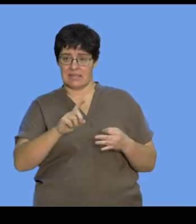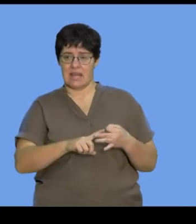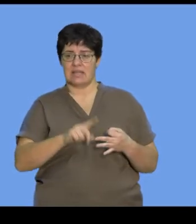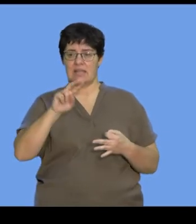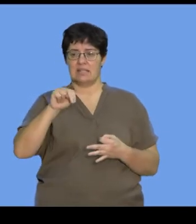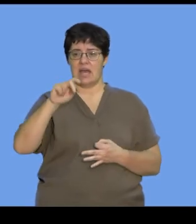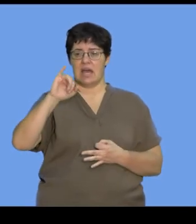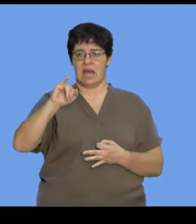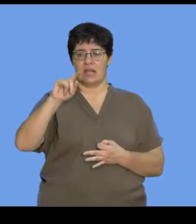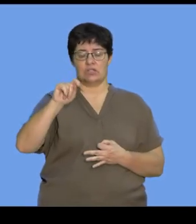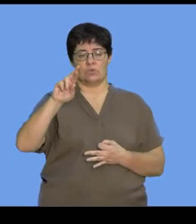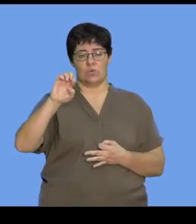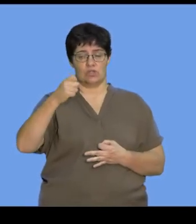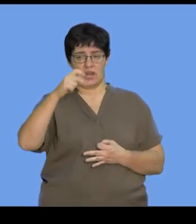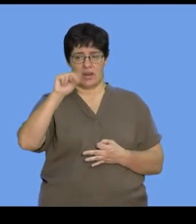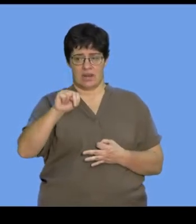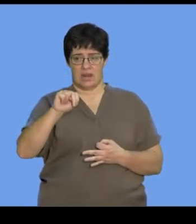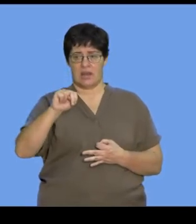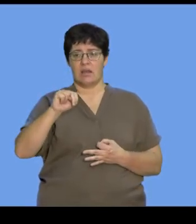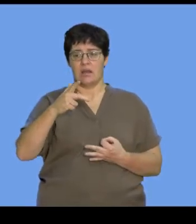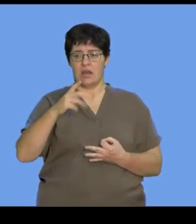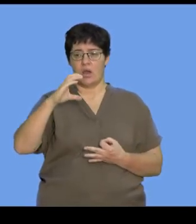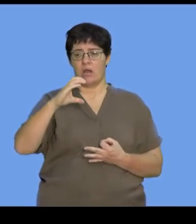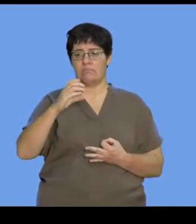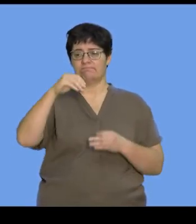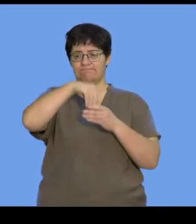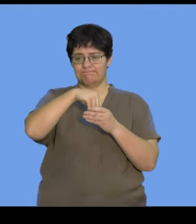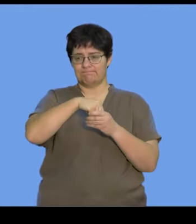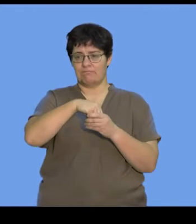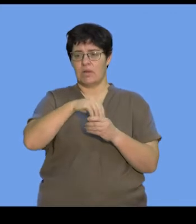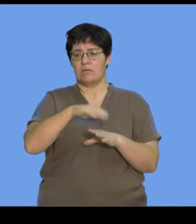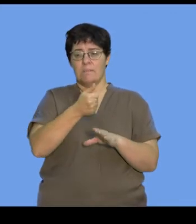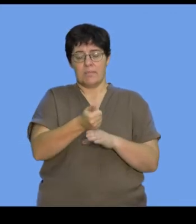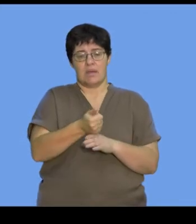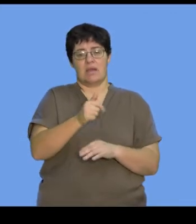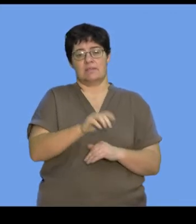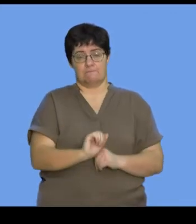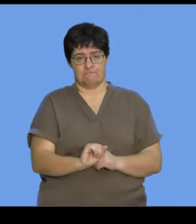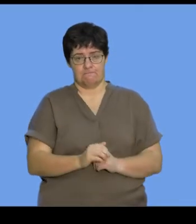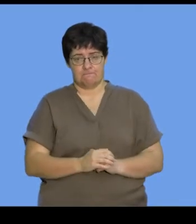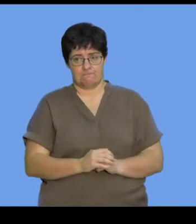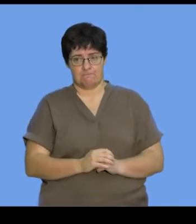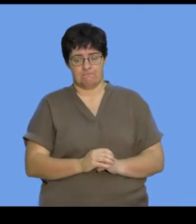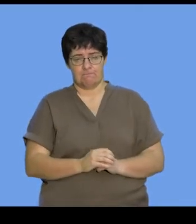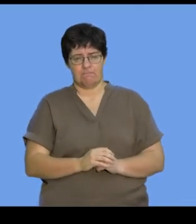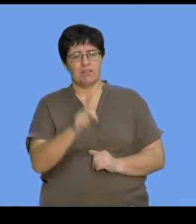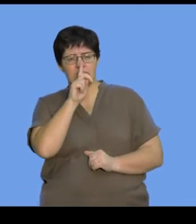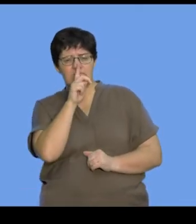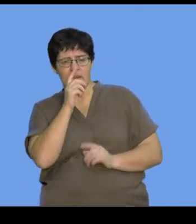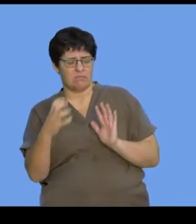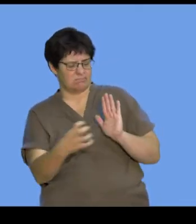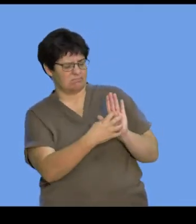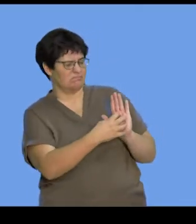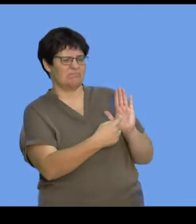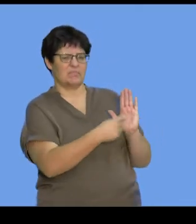these three components make up one single DNA nucleotide. Let's try and unpack that